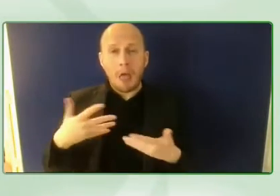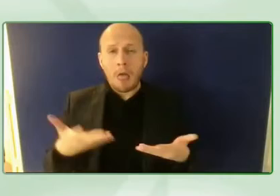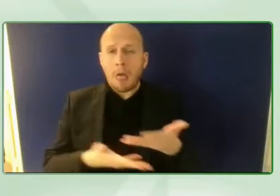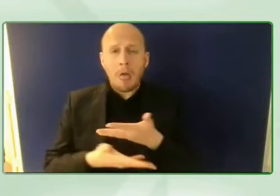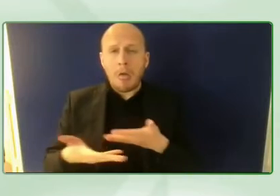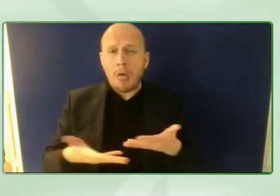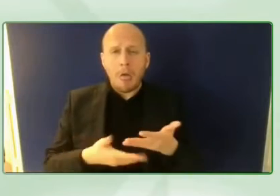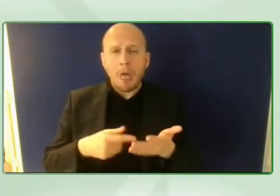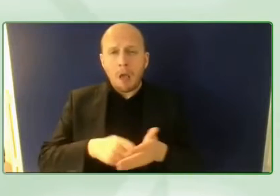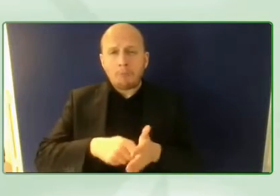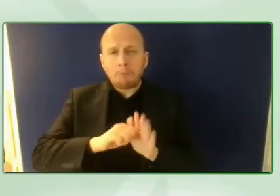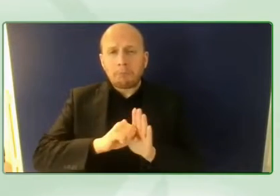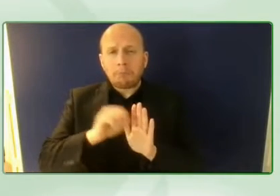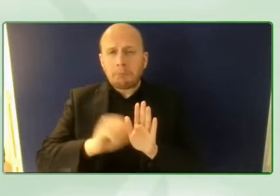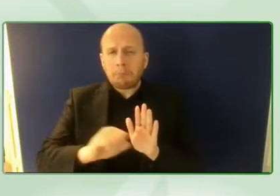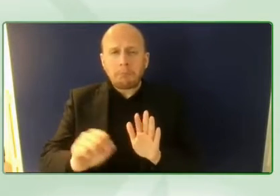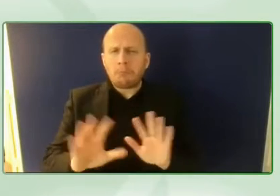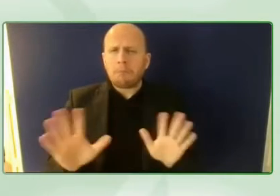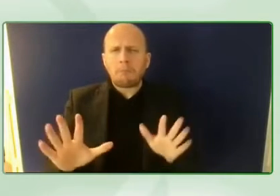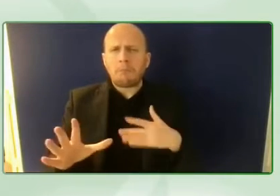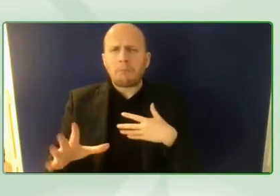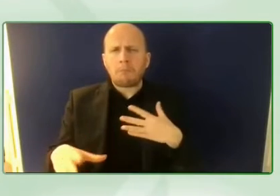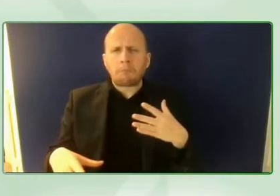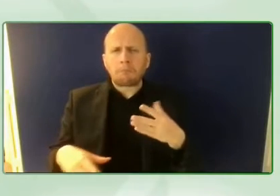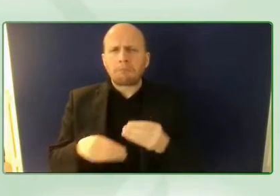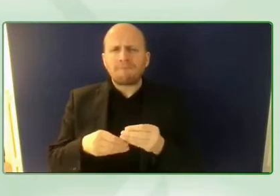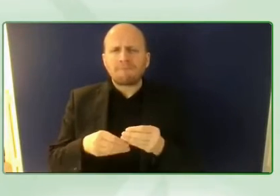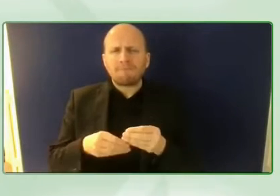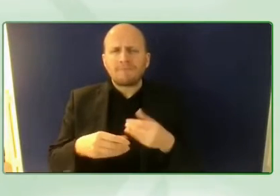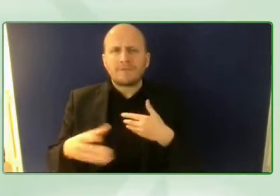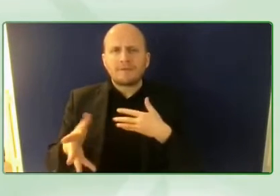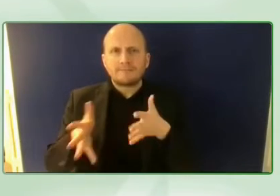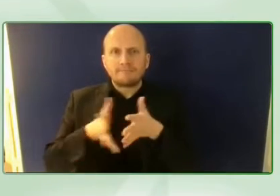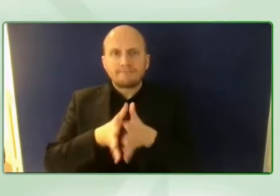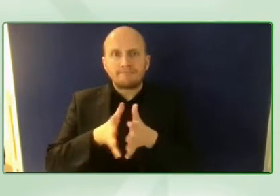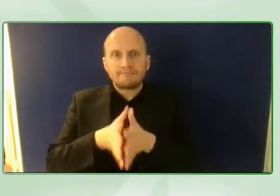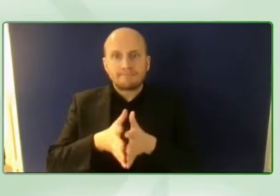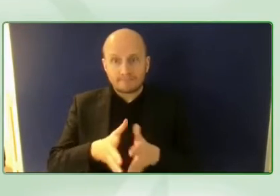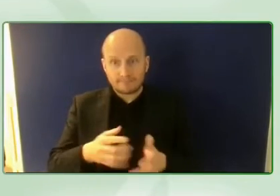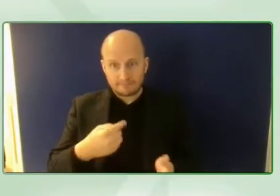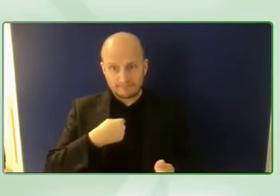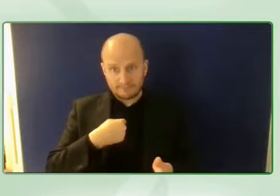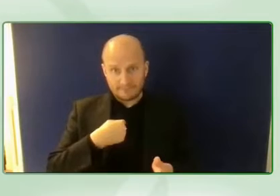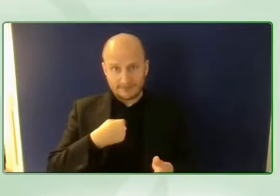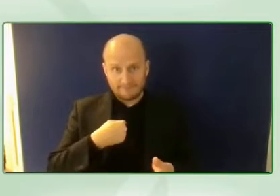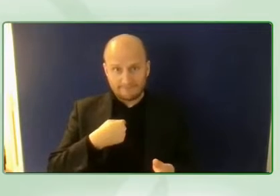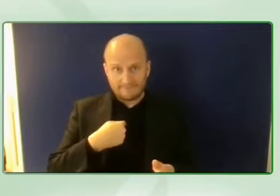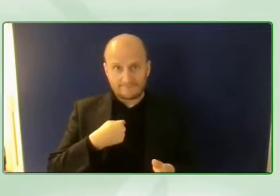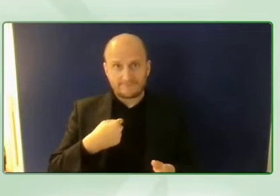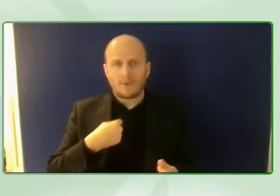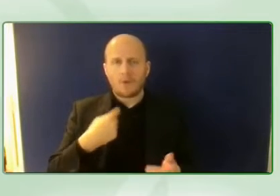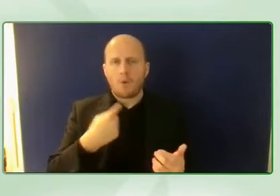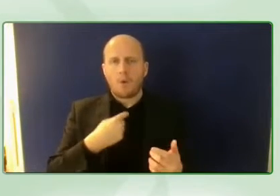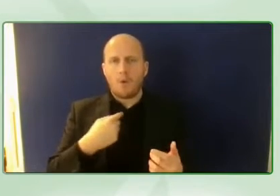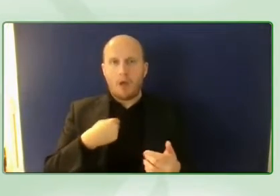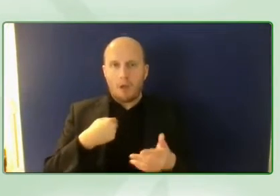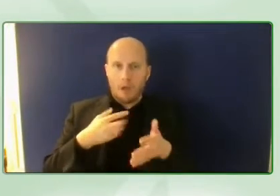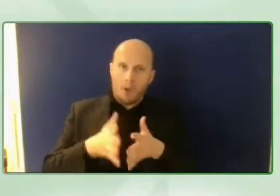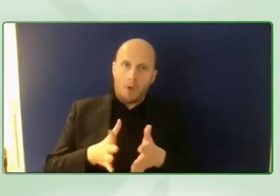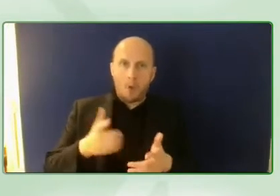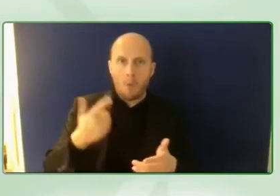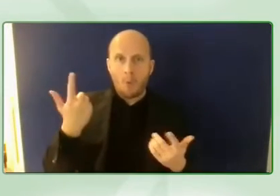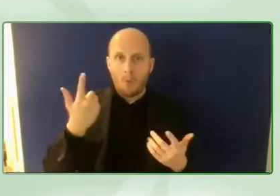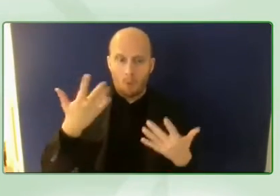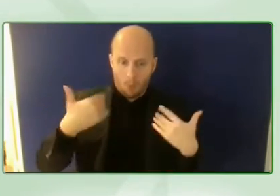briefly visually describe myself and then hand over to craig and jared to do the same they will also tell you about their titles